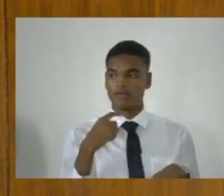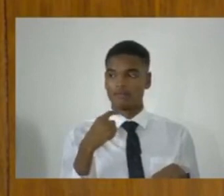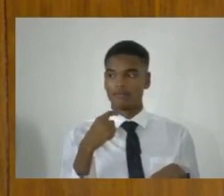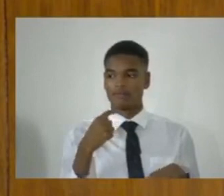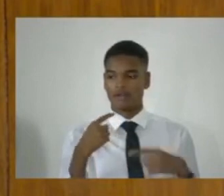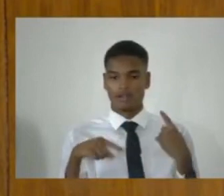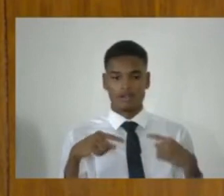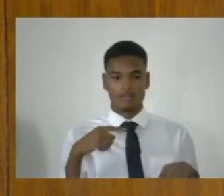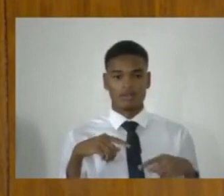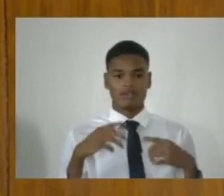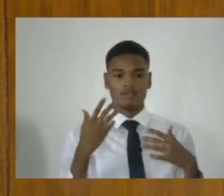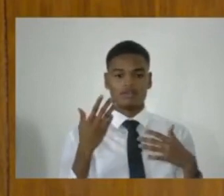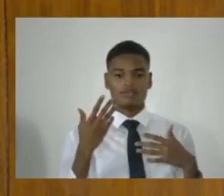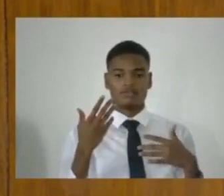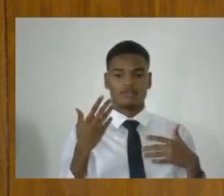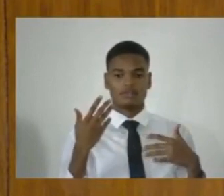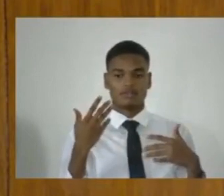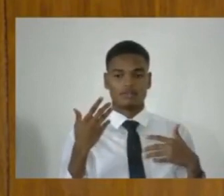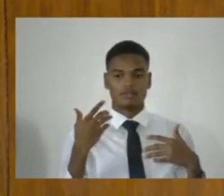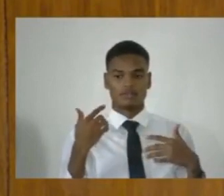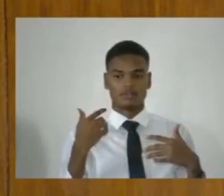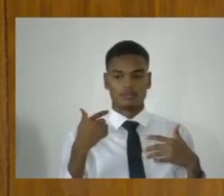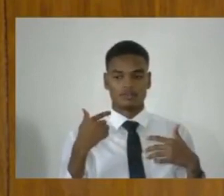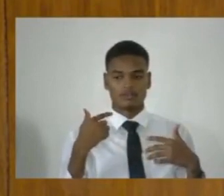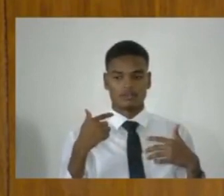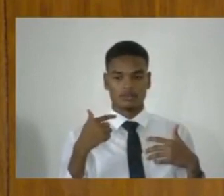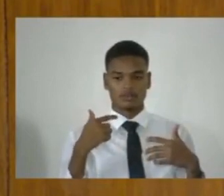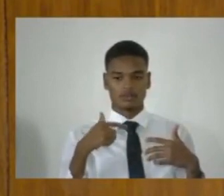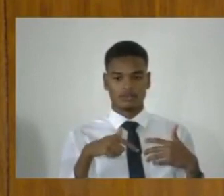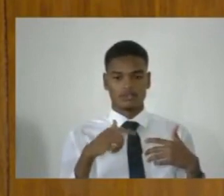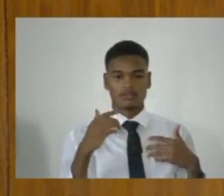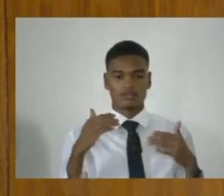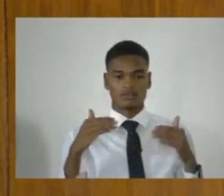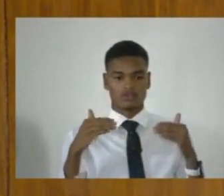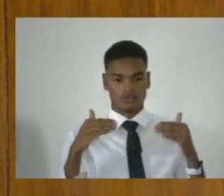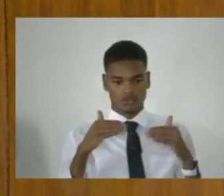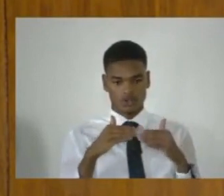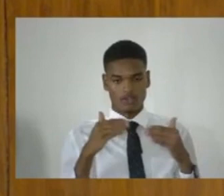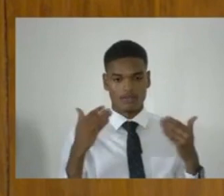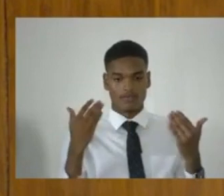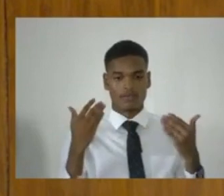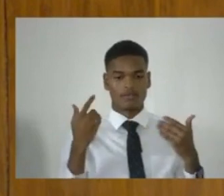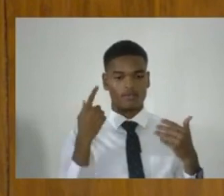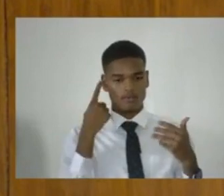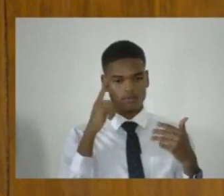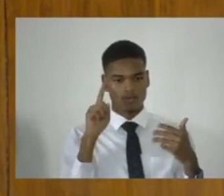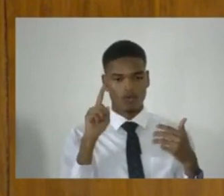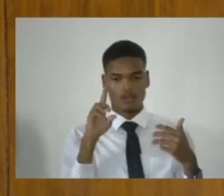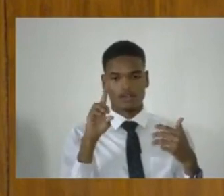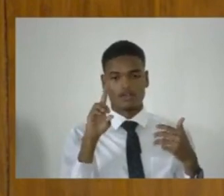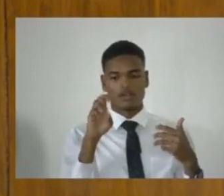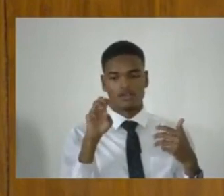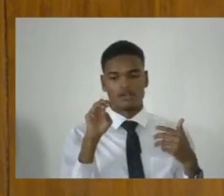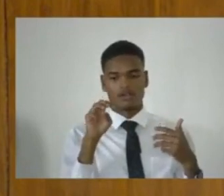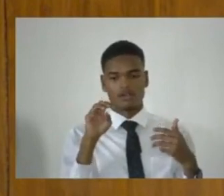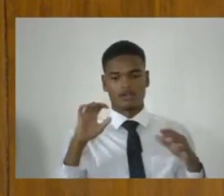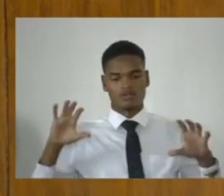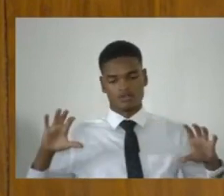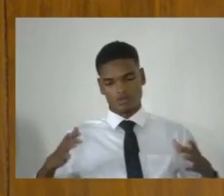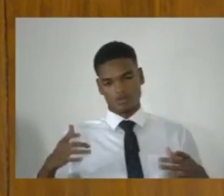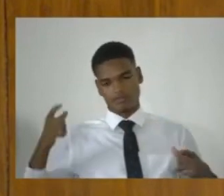demonstrably justifiable in a free and democratic society for this legislation